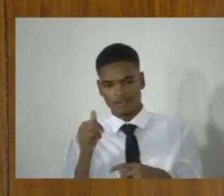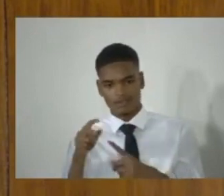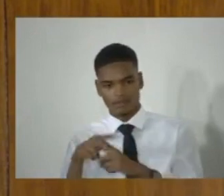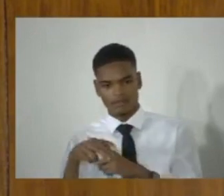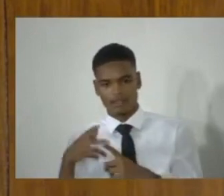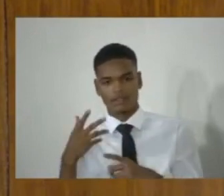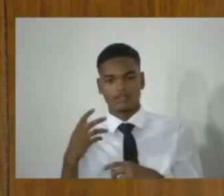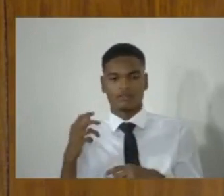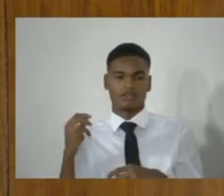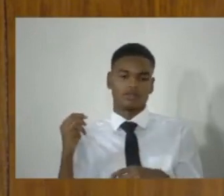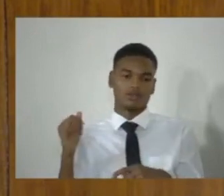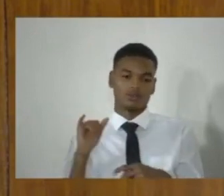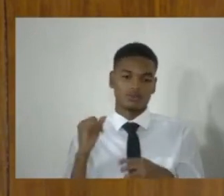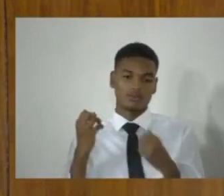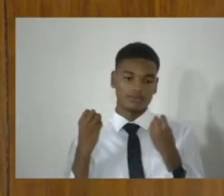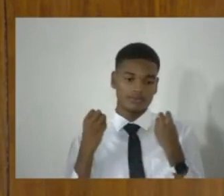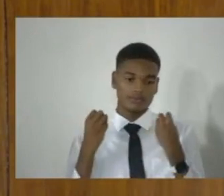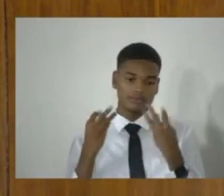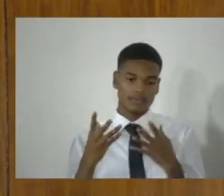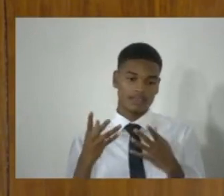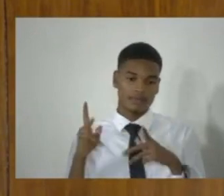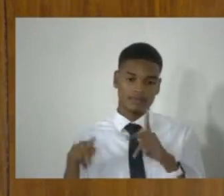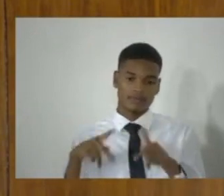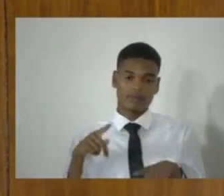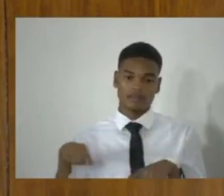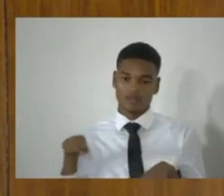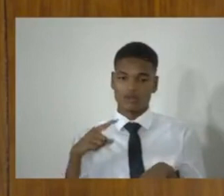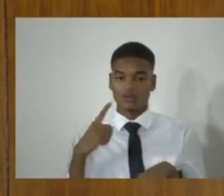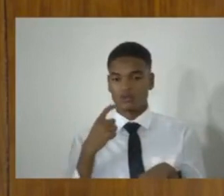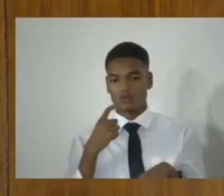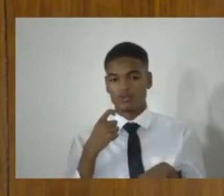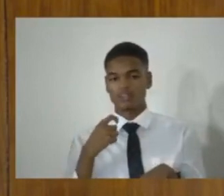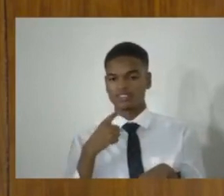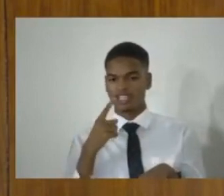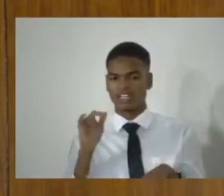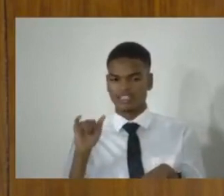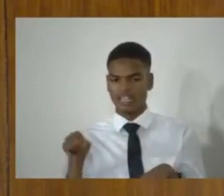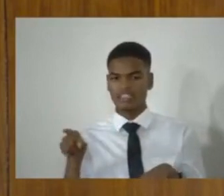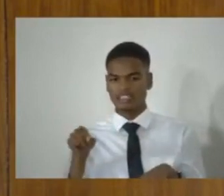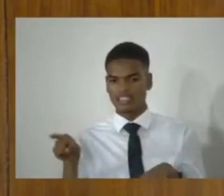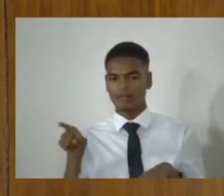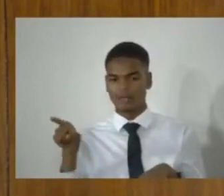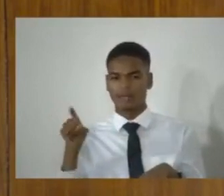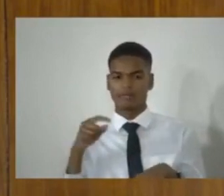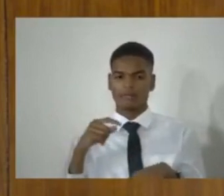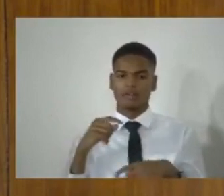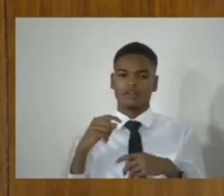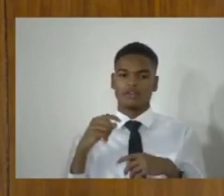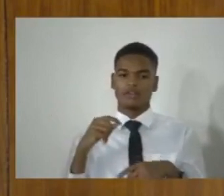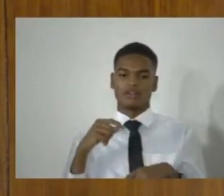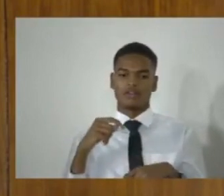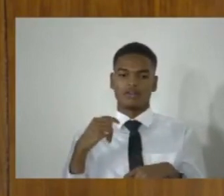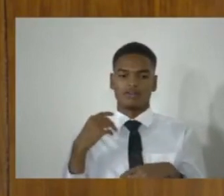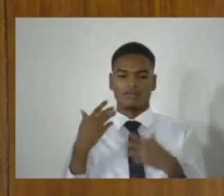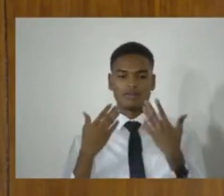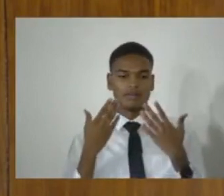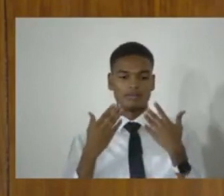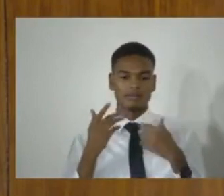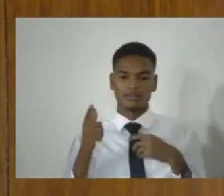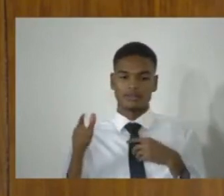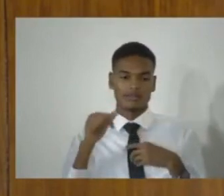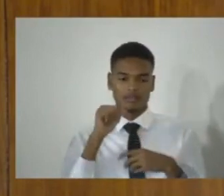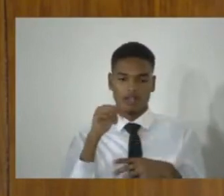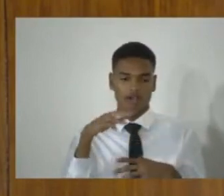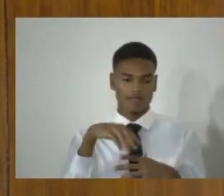And many accused persons aren't even in a position to grant that kind of assistance for whatever reason. They may not be involved